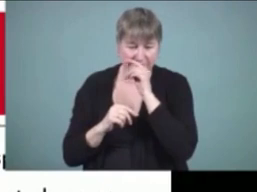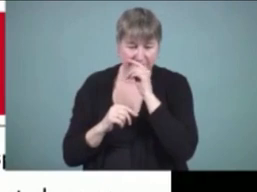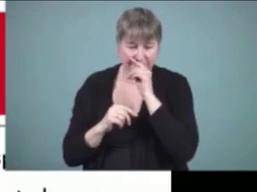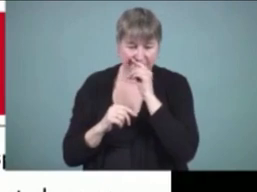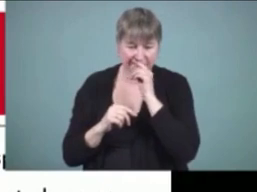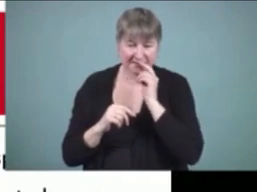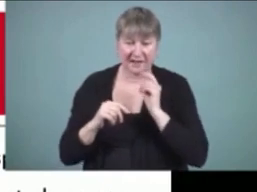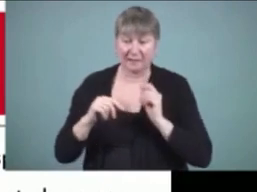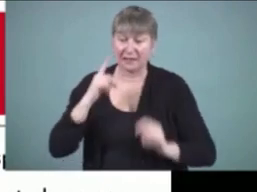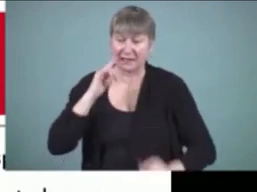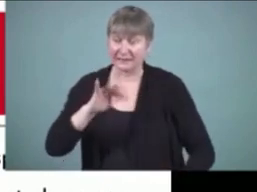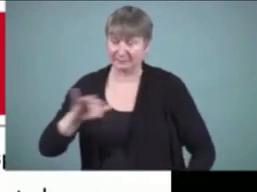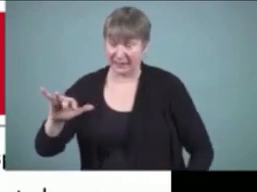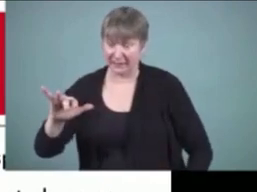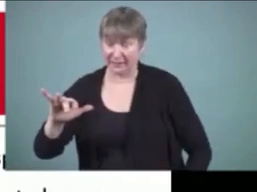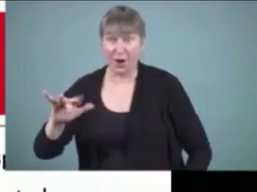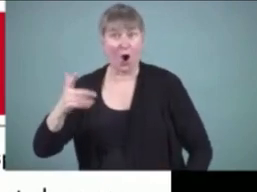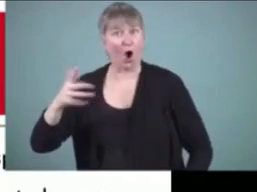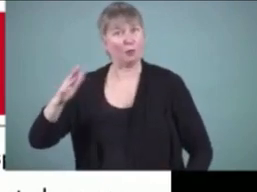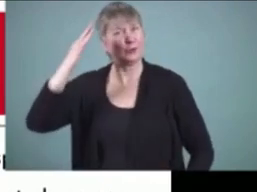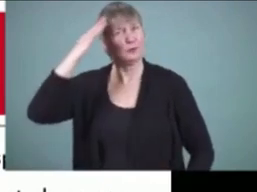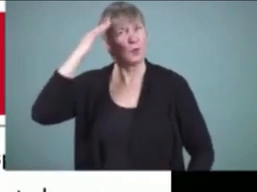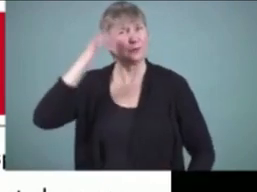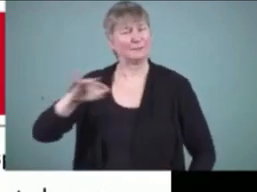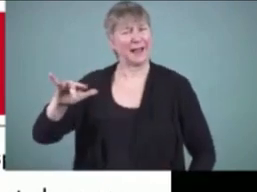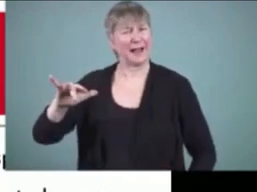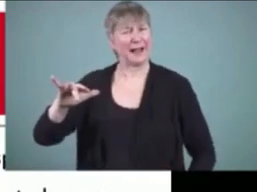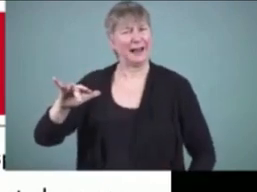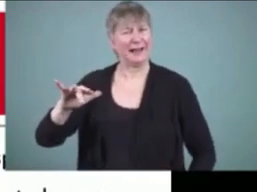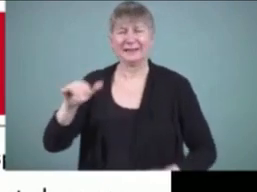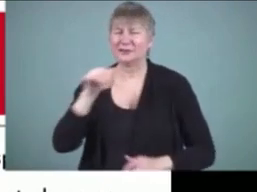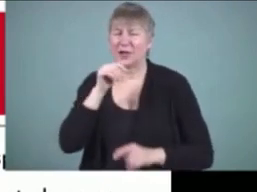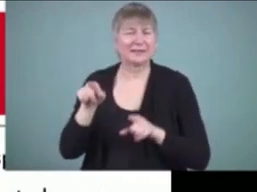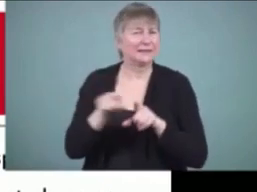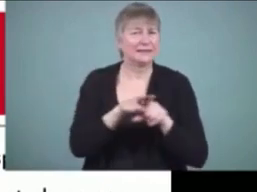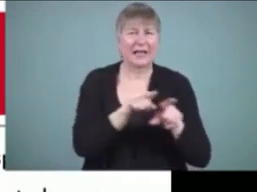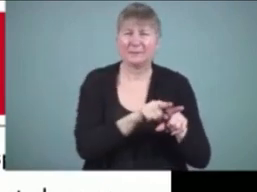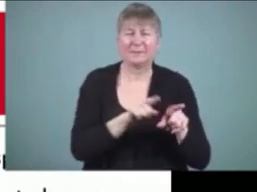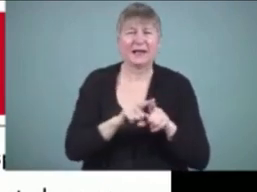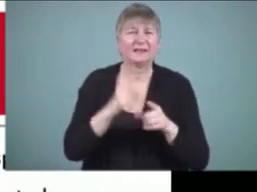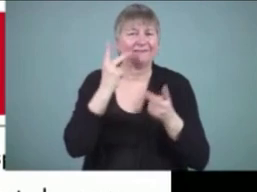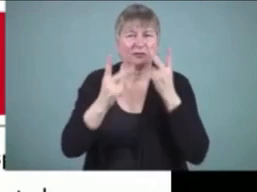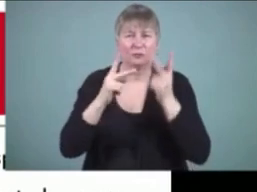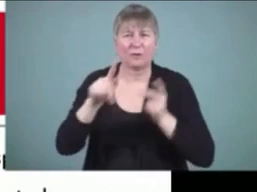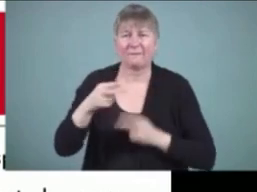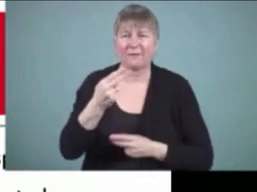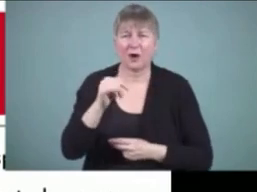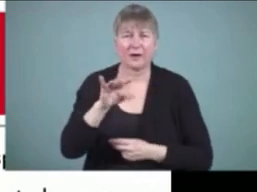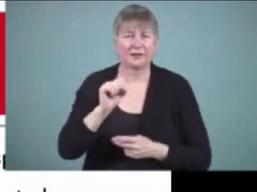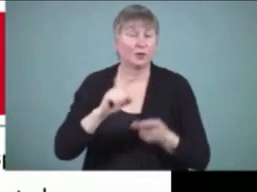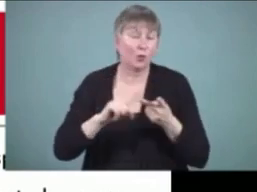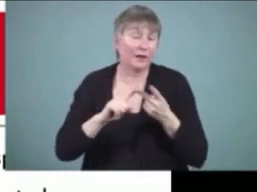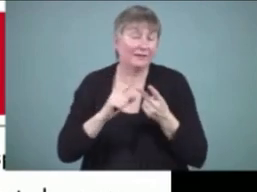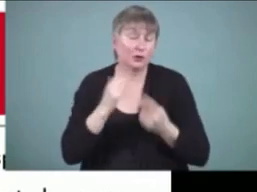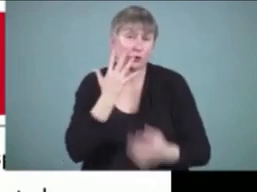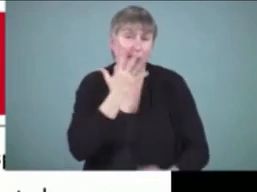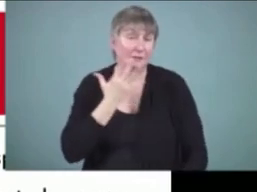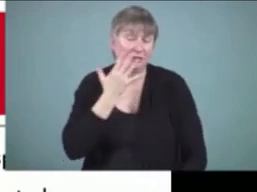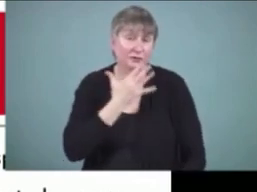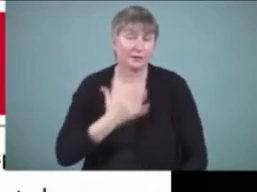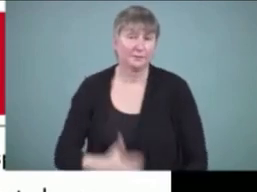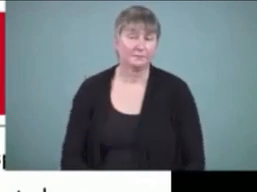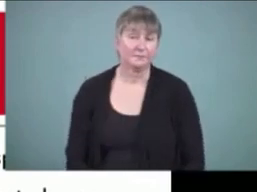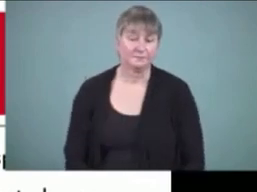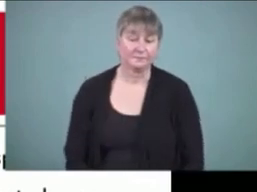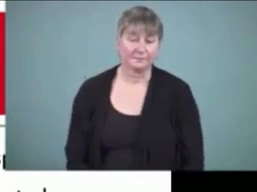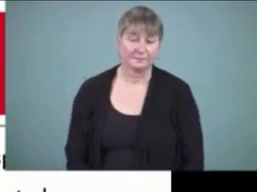to support invented spelling in the way that visual phonics or even cued speech would do and lastly just before